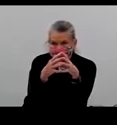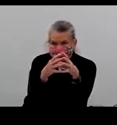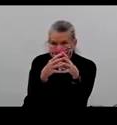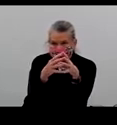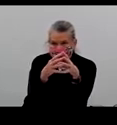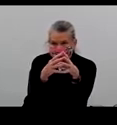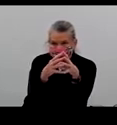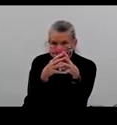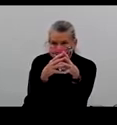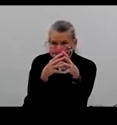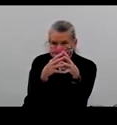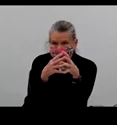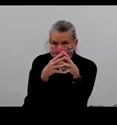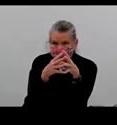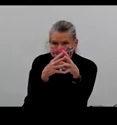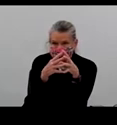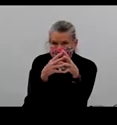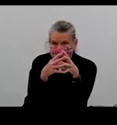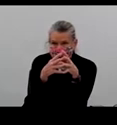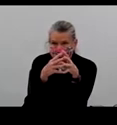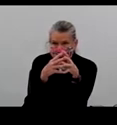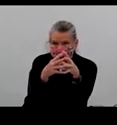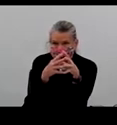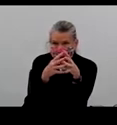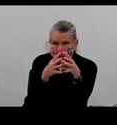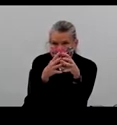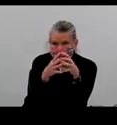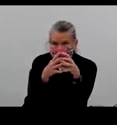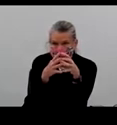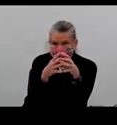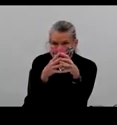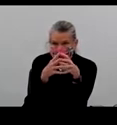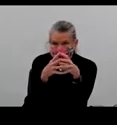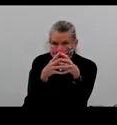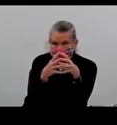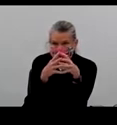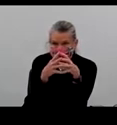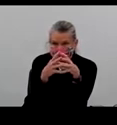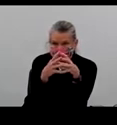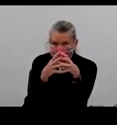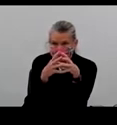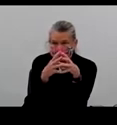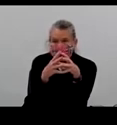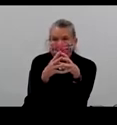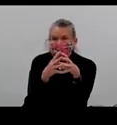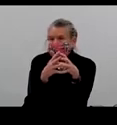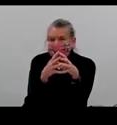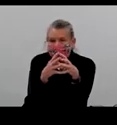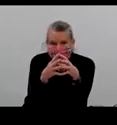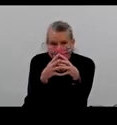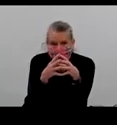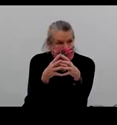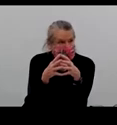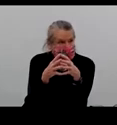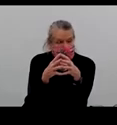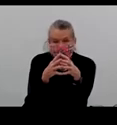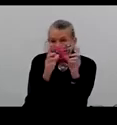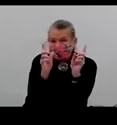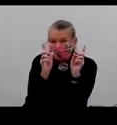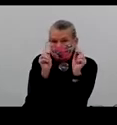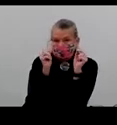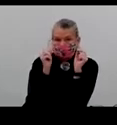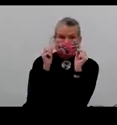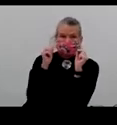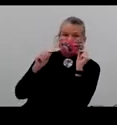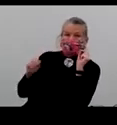So younger people are likely to keep the antibodies a bit longer and have a more vigorous response. Thank you. I